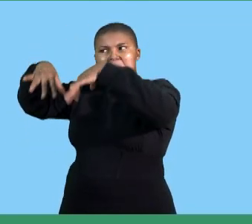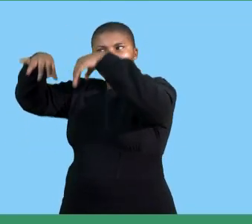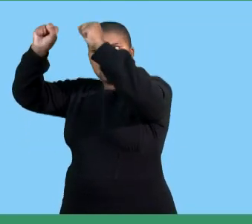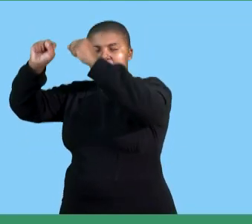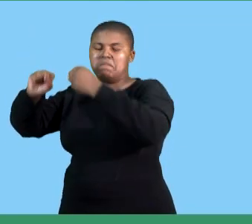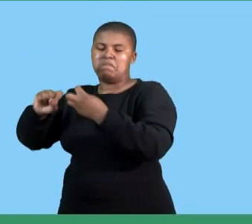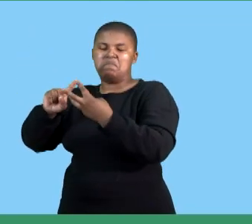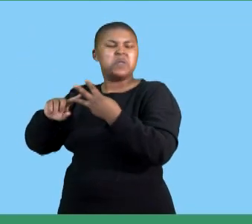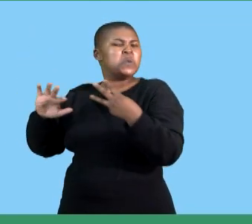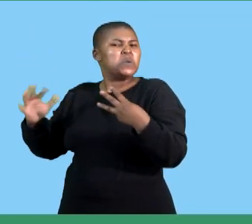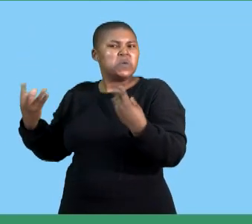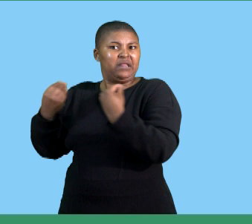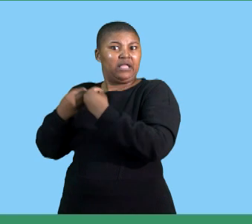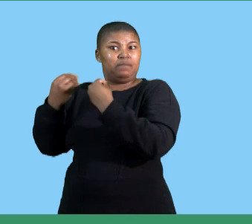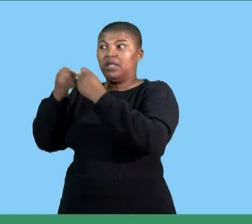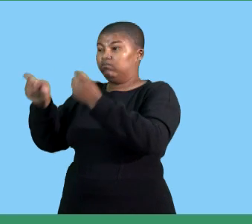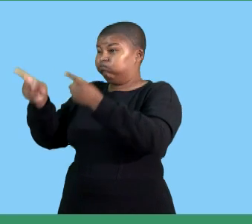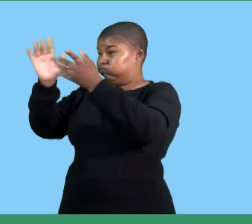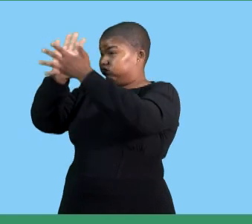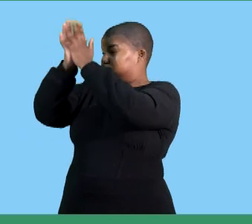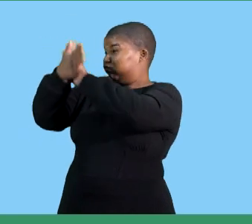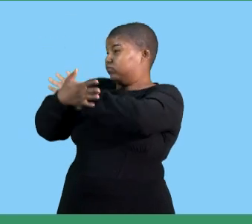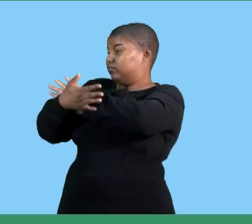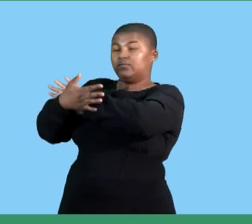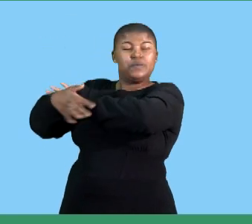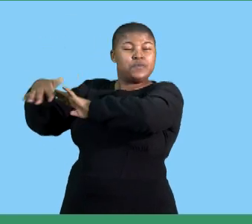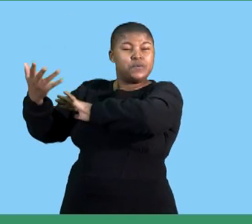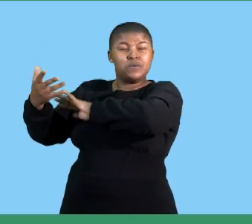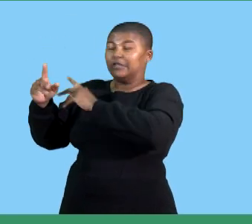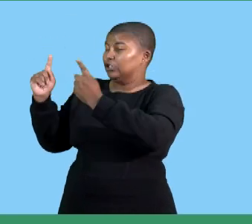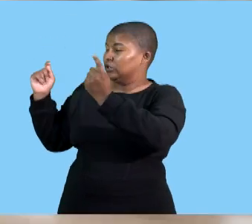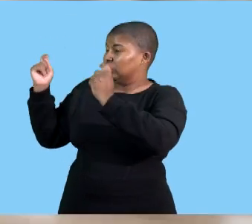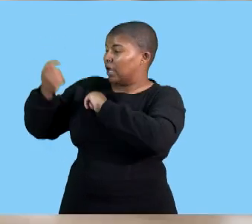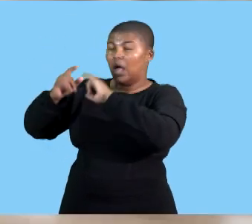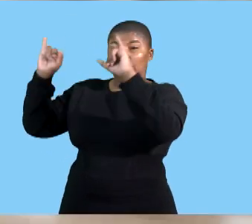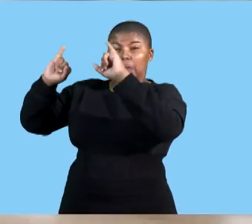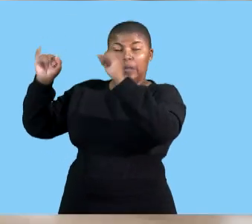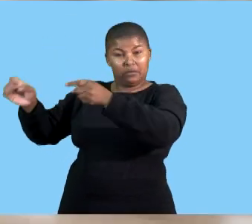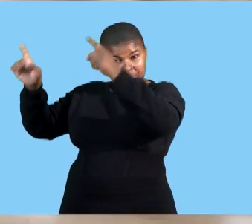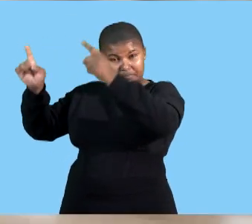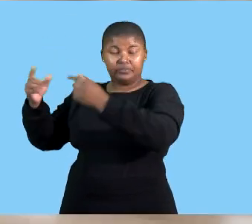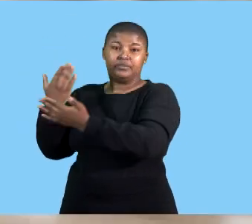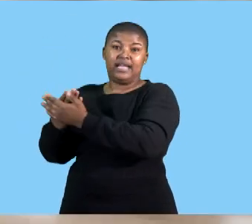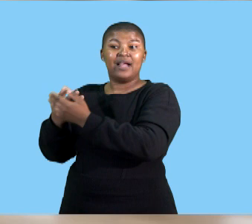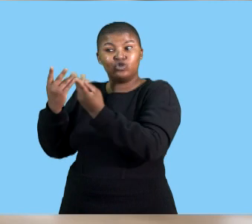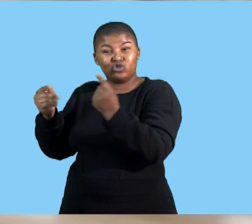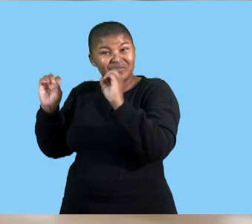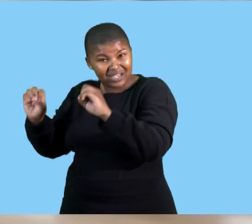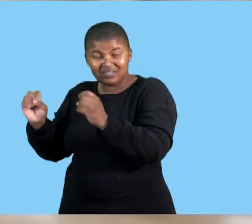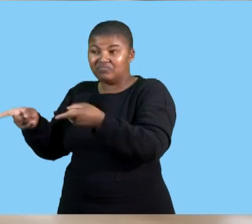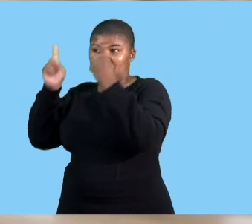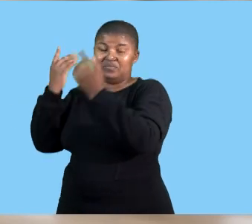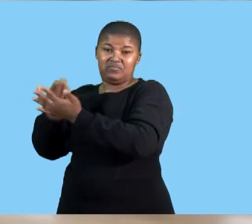something that is a disastrous situation that is going to cause serious harm if we do not attend to it